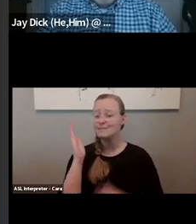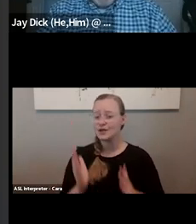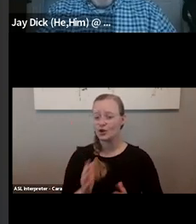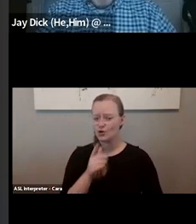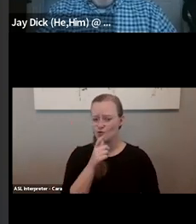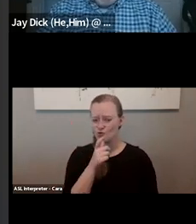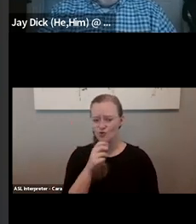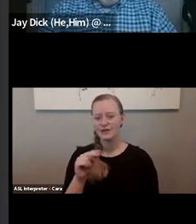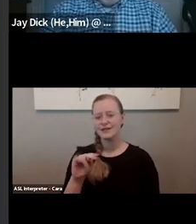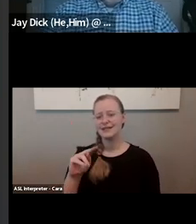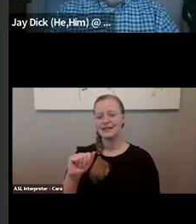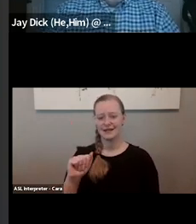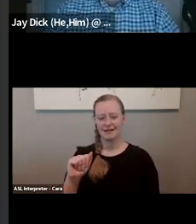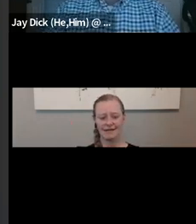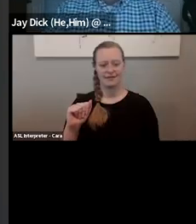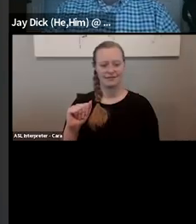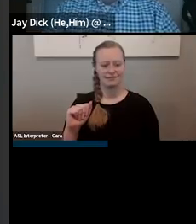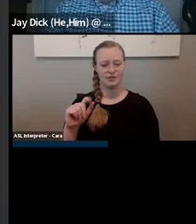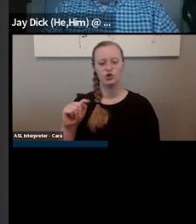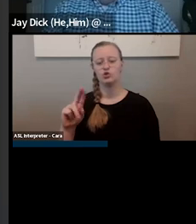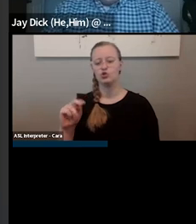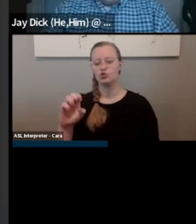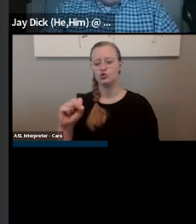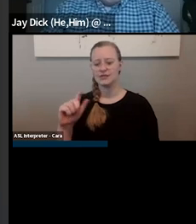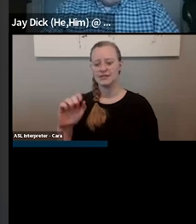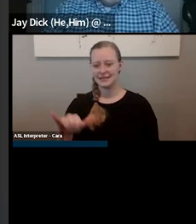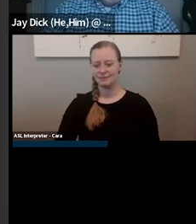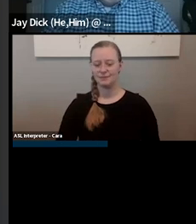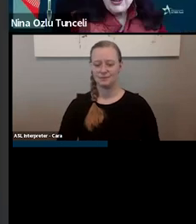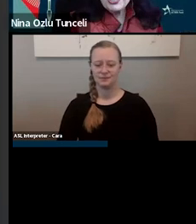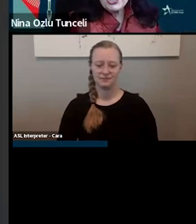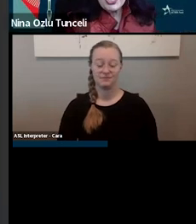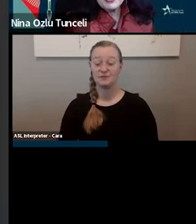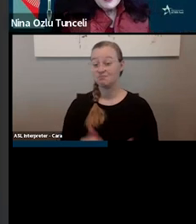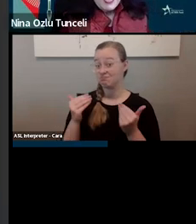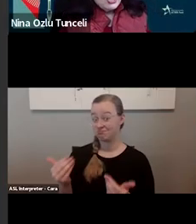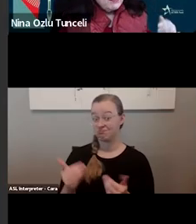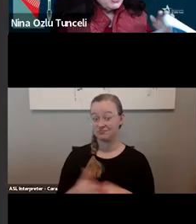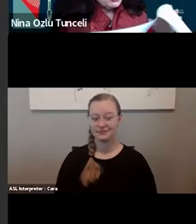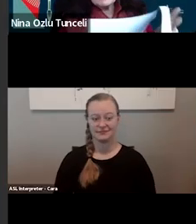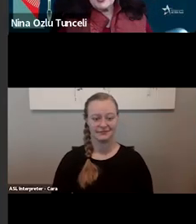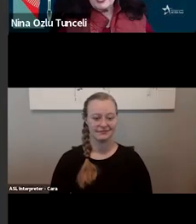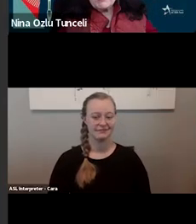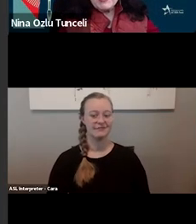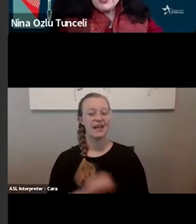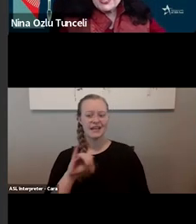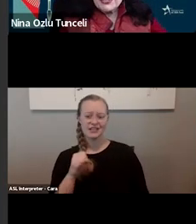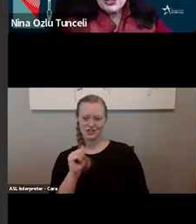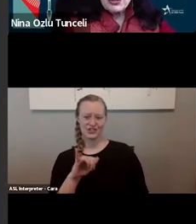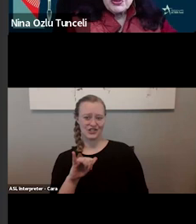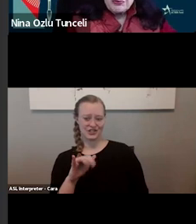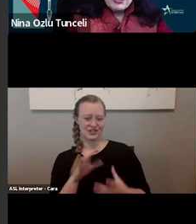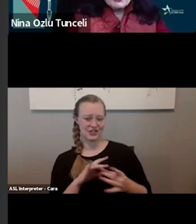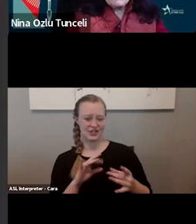Agilu-Chunzli, who will get us started. Take it away, Nina. Thank you very much, Jay. As Jay mentioned, I'm Nina